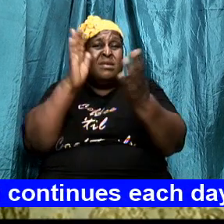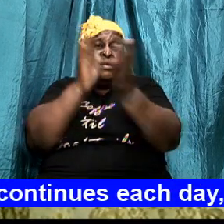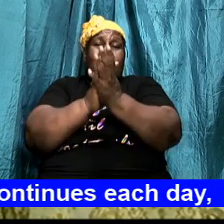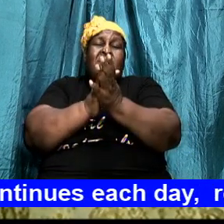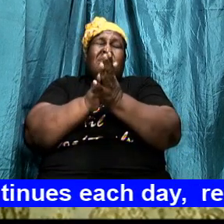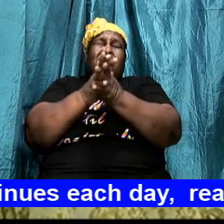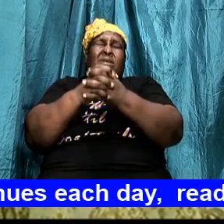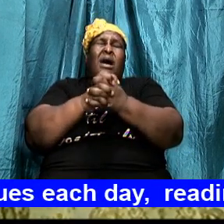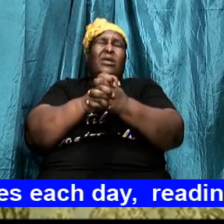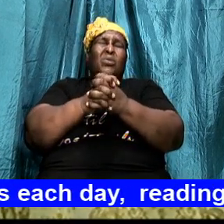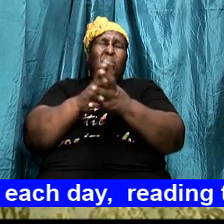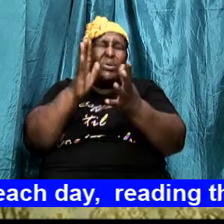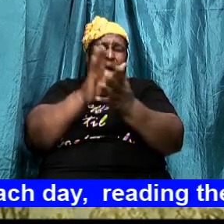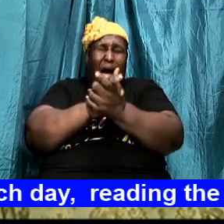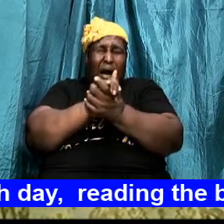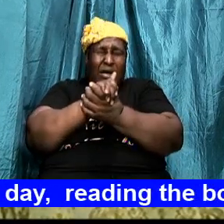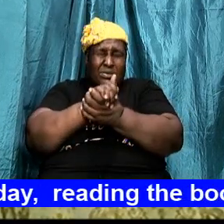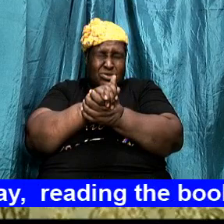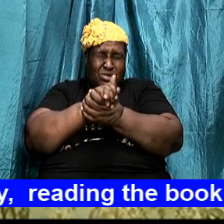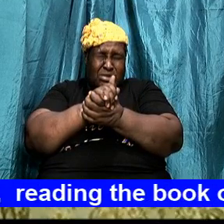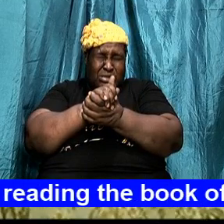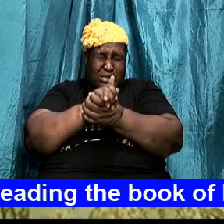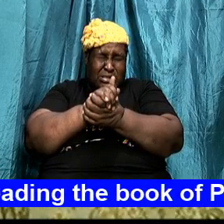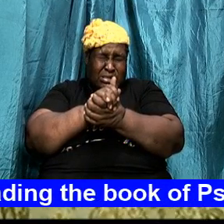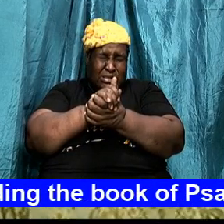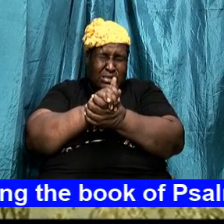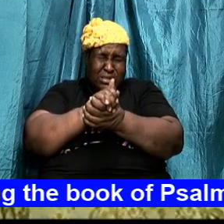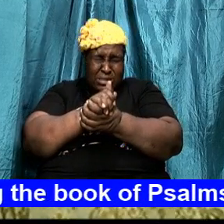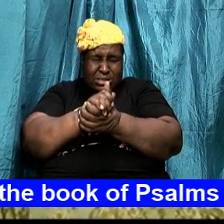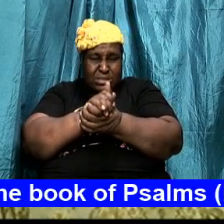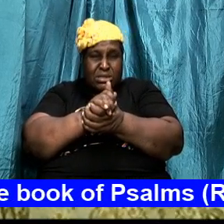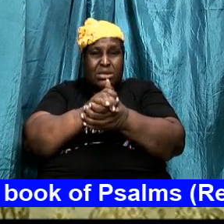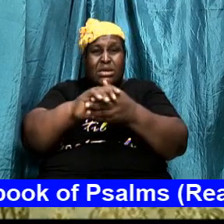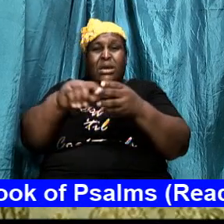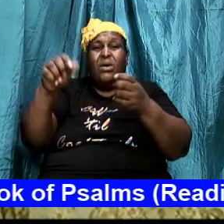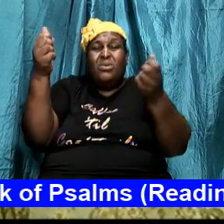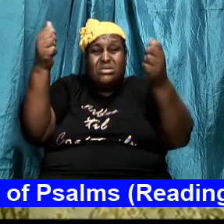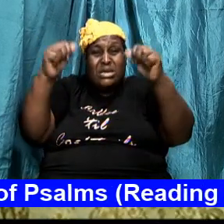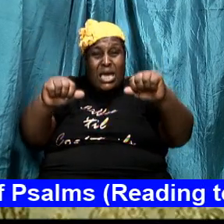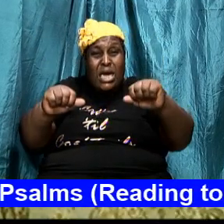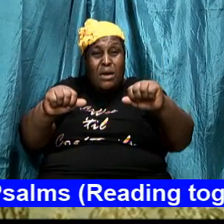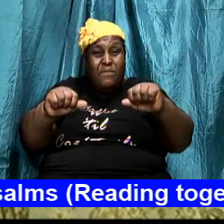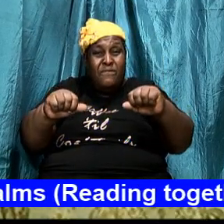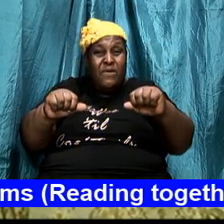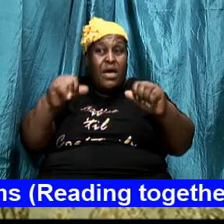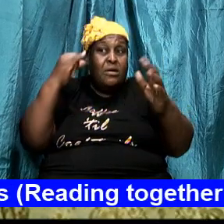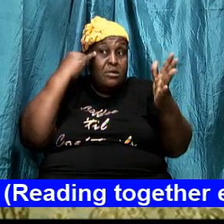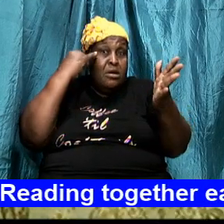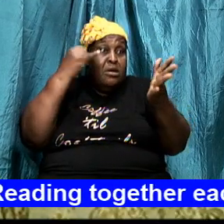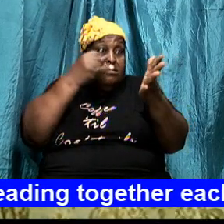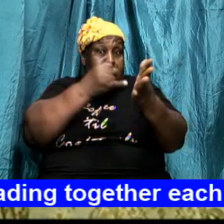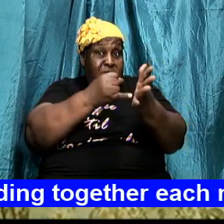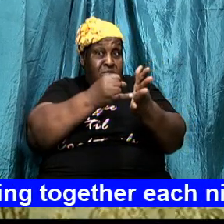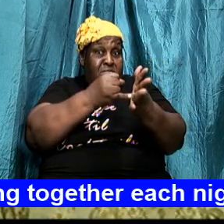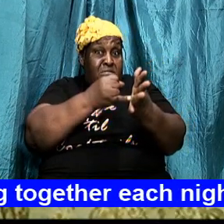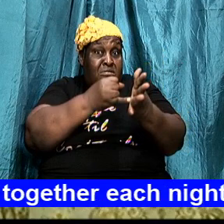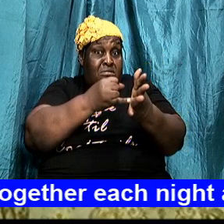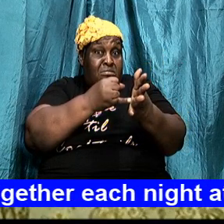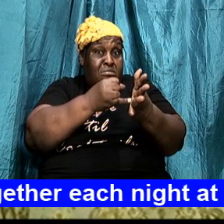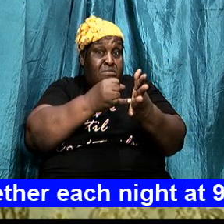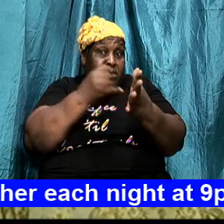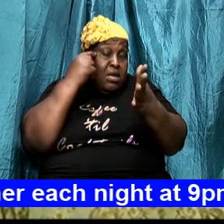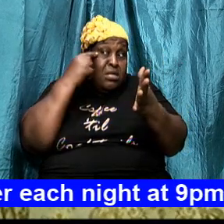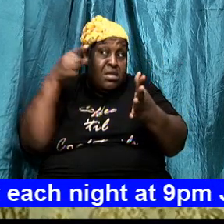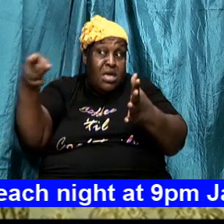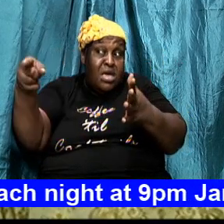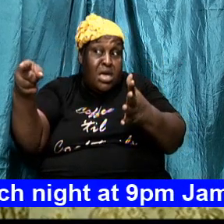and because I was pressing I was able to identify that the enemy is trying to